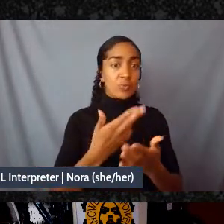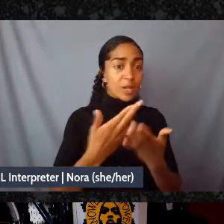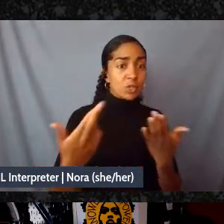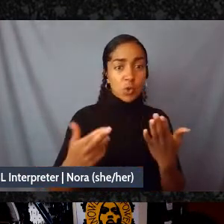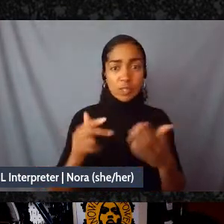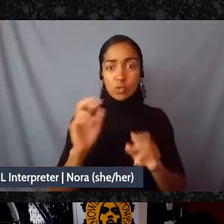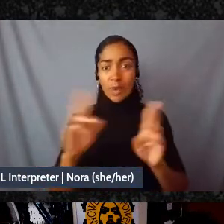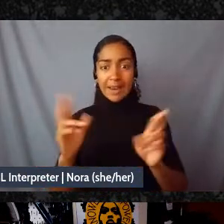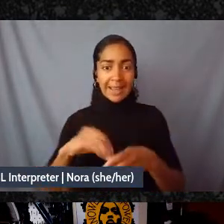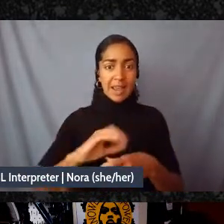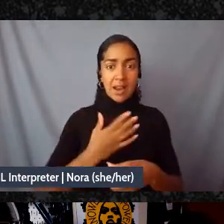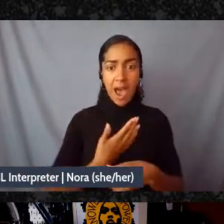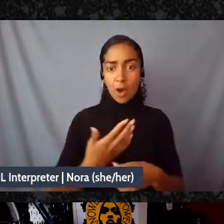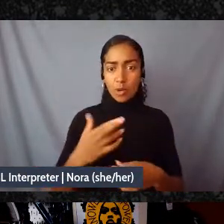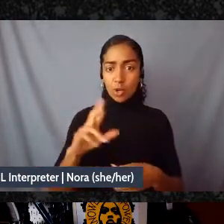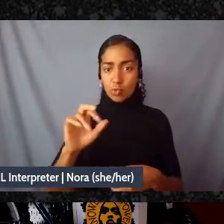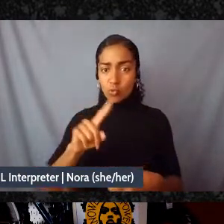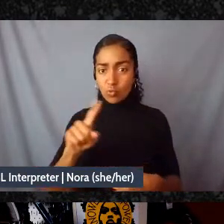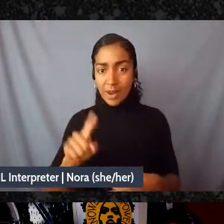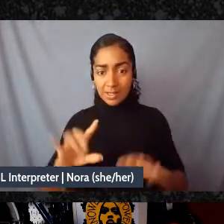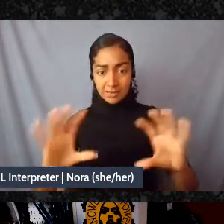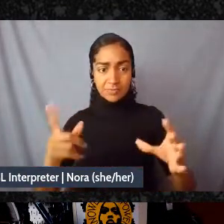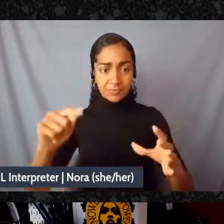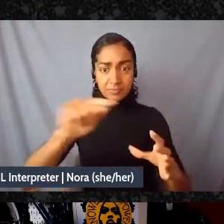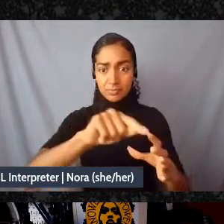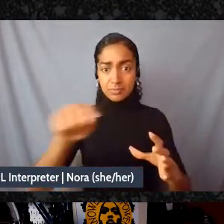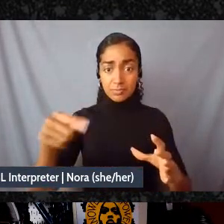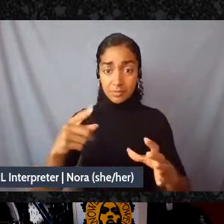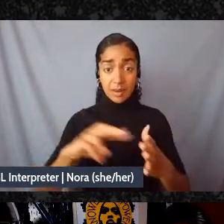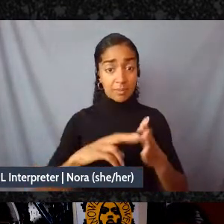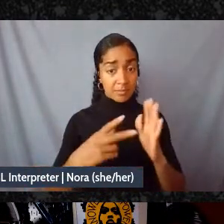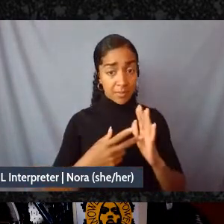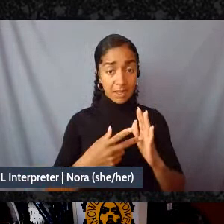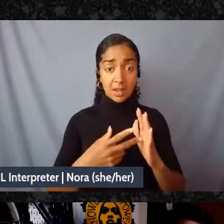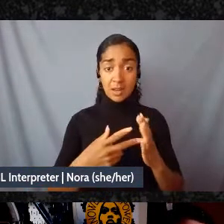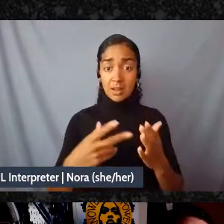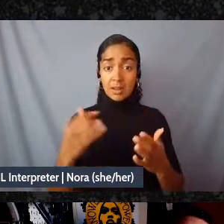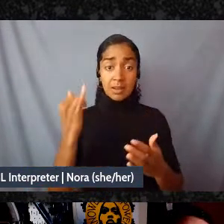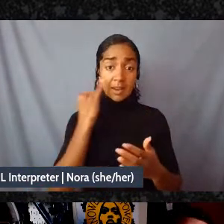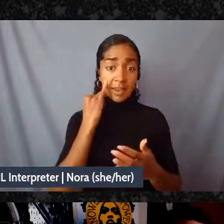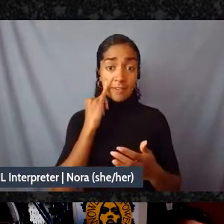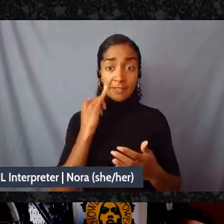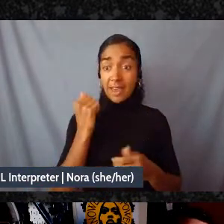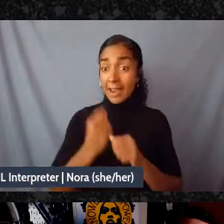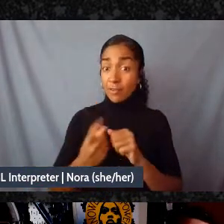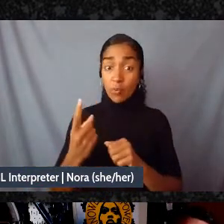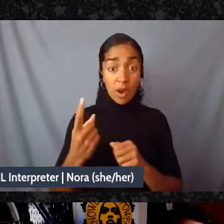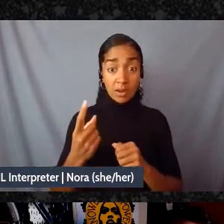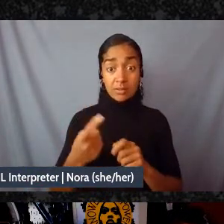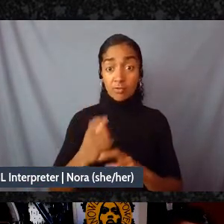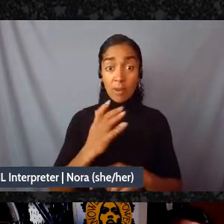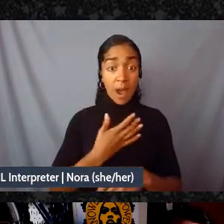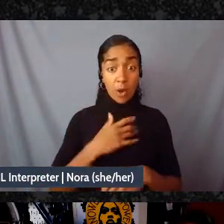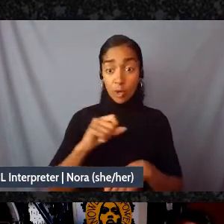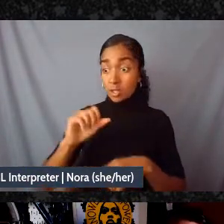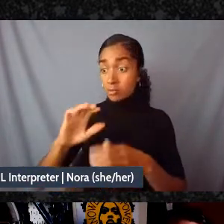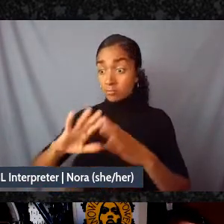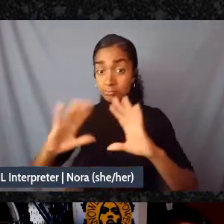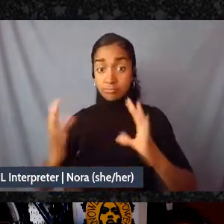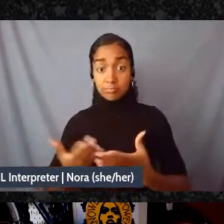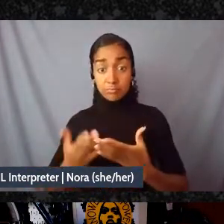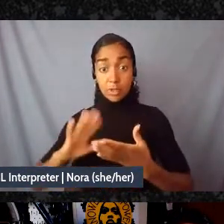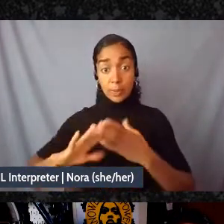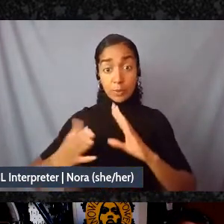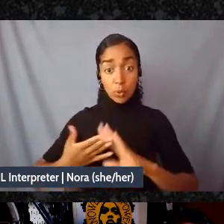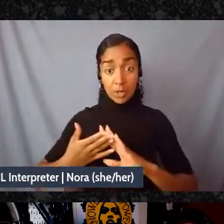be that much more immune to this disease if every member of our tribe just had a job because if we look at the dominant narratives that's what